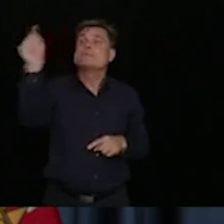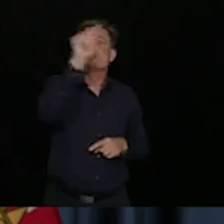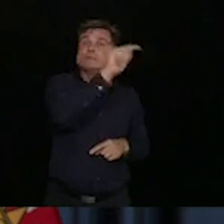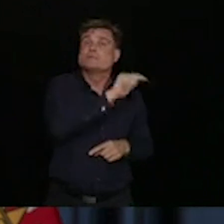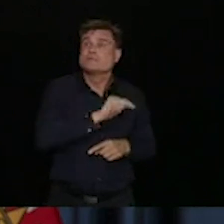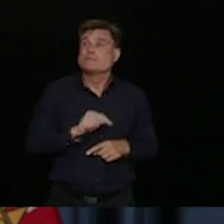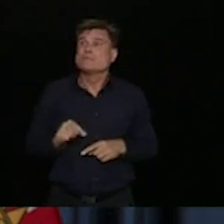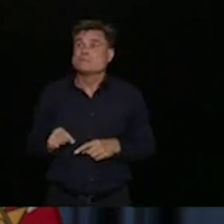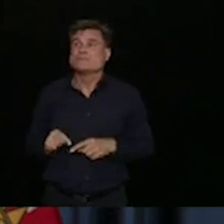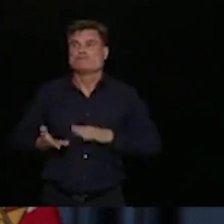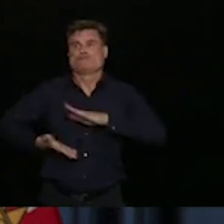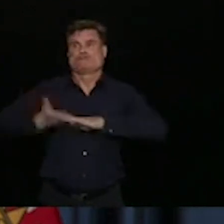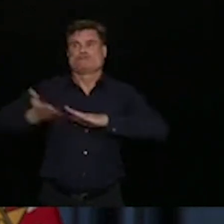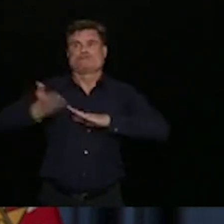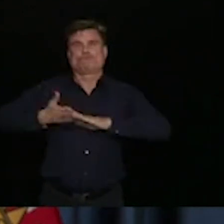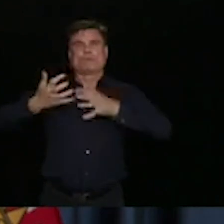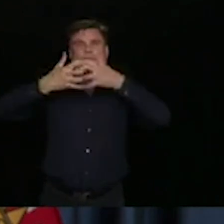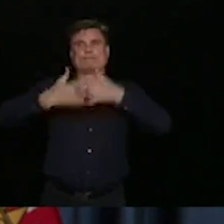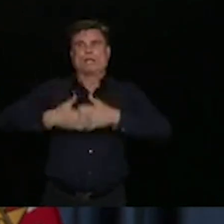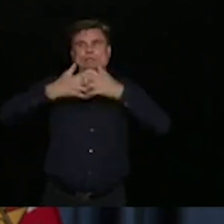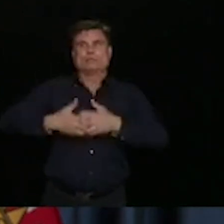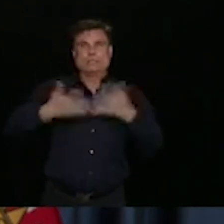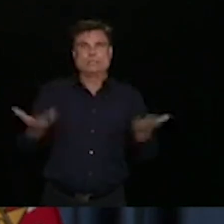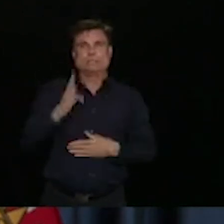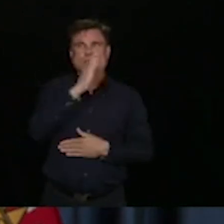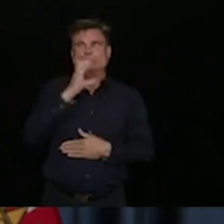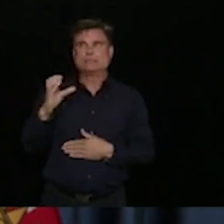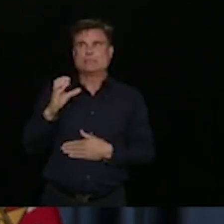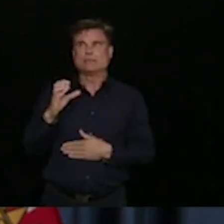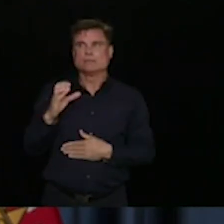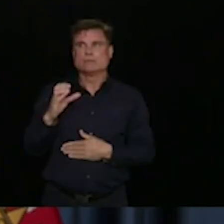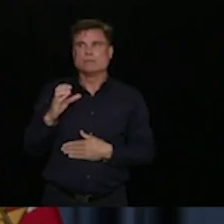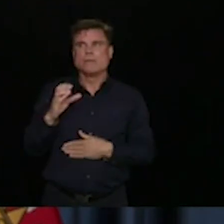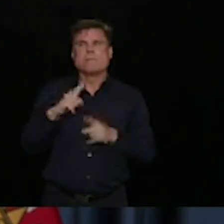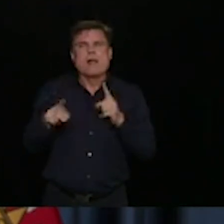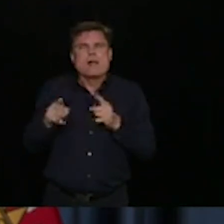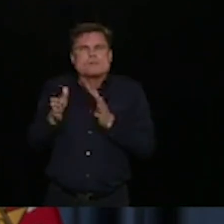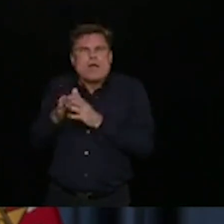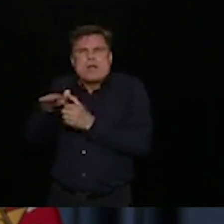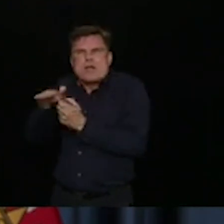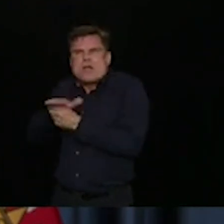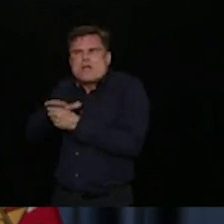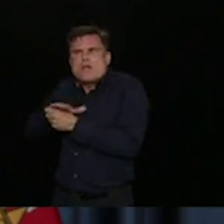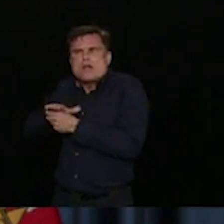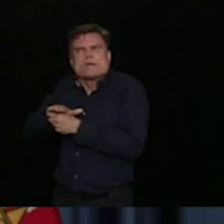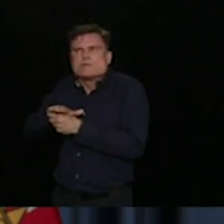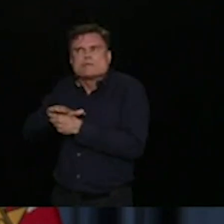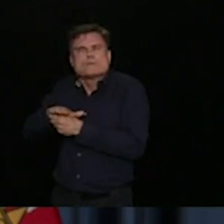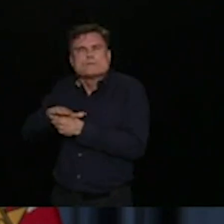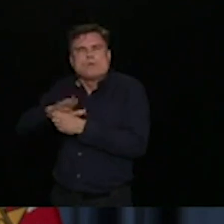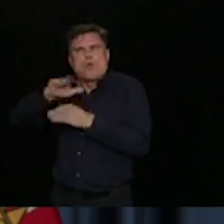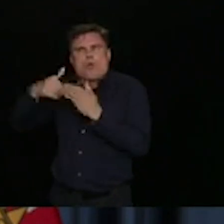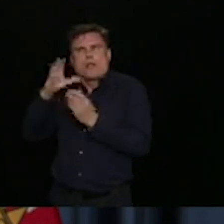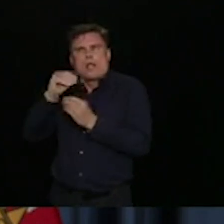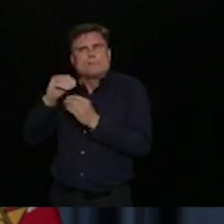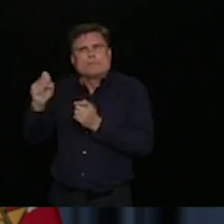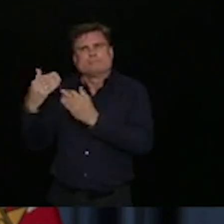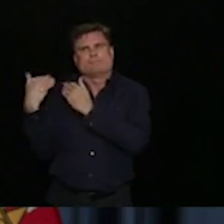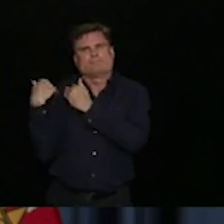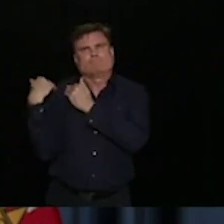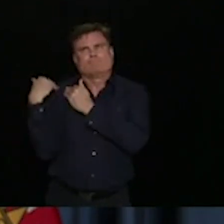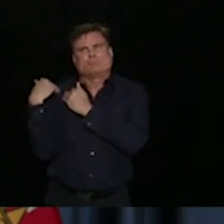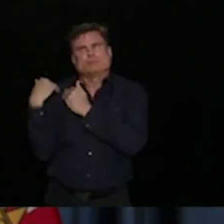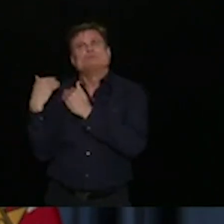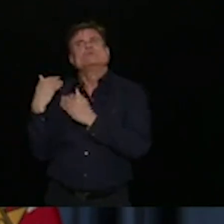Excellence, and others, all within a small McKenzie. And they all have a responsibility to make sure that the forest